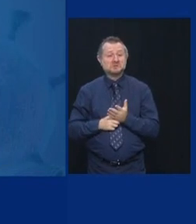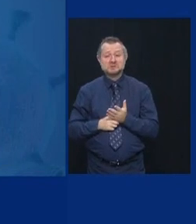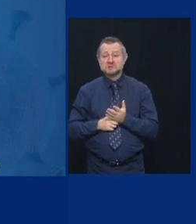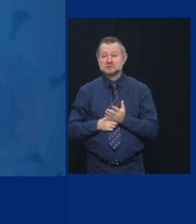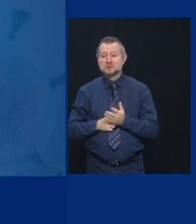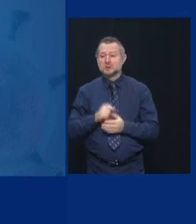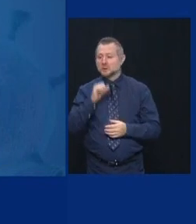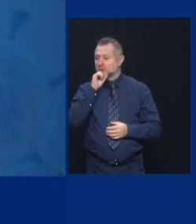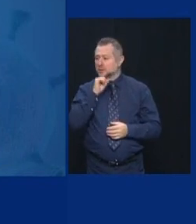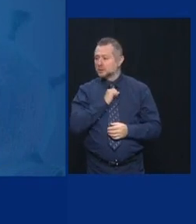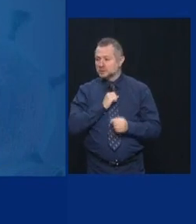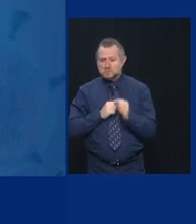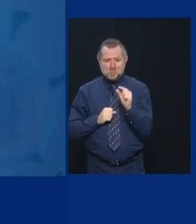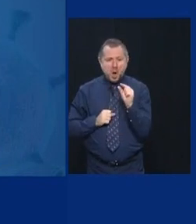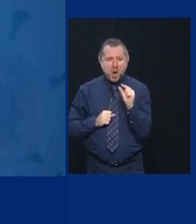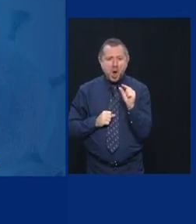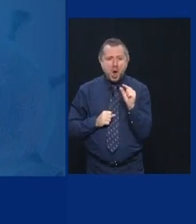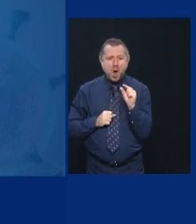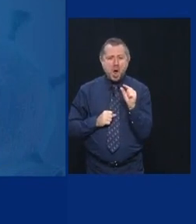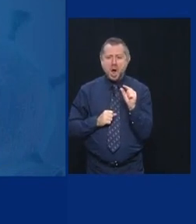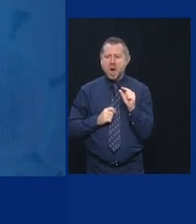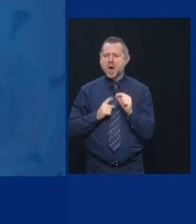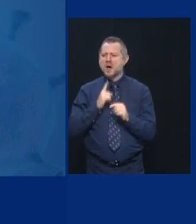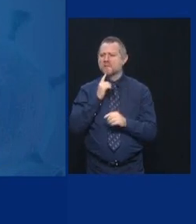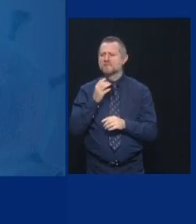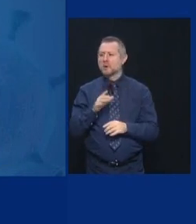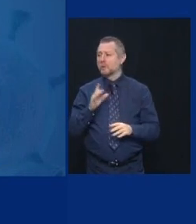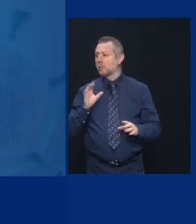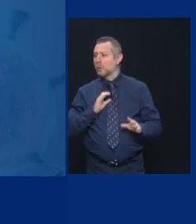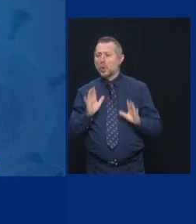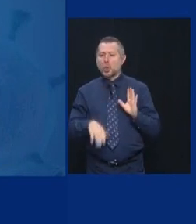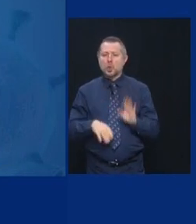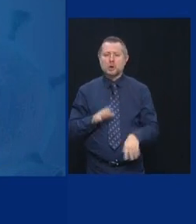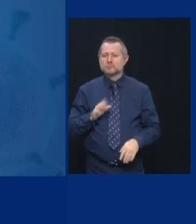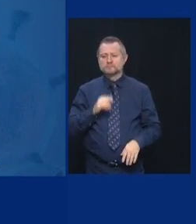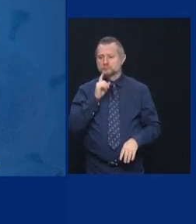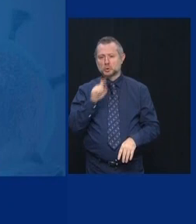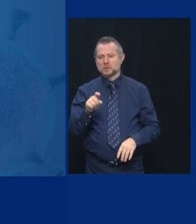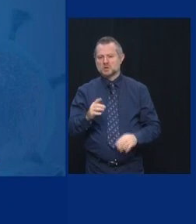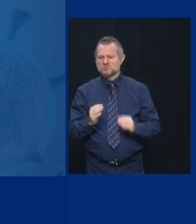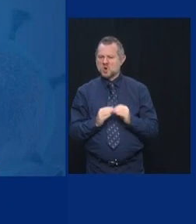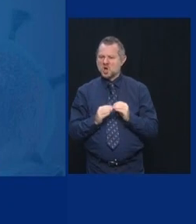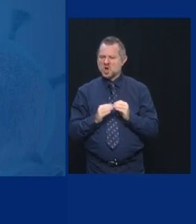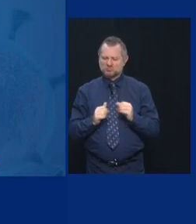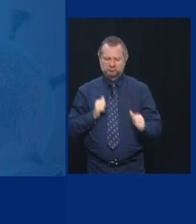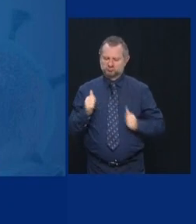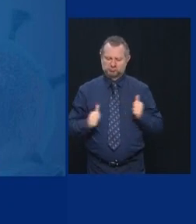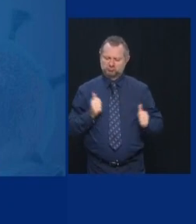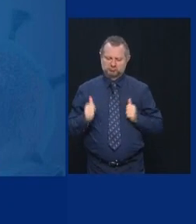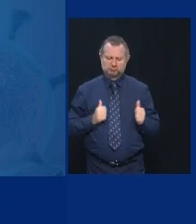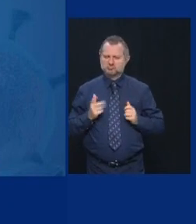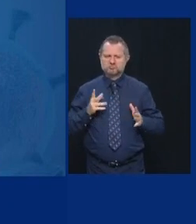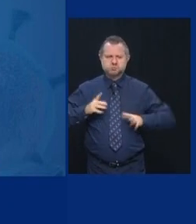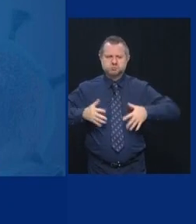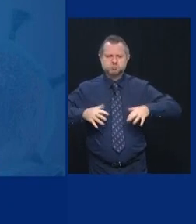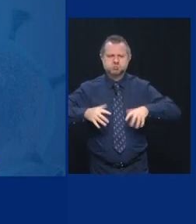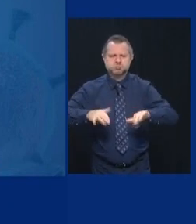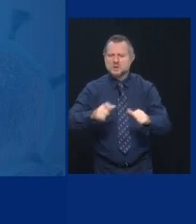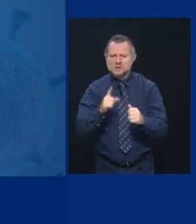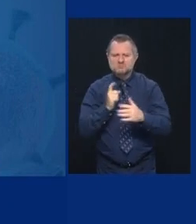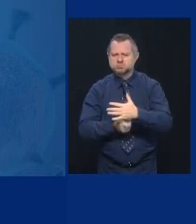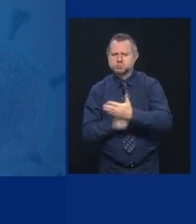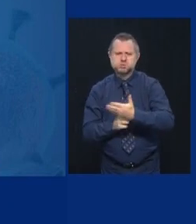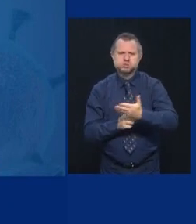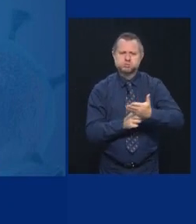That's not enforcement. We have to be more aggressive. We have to be that it's